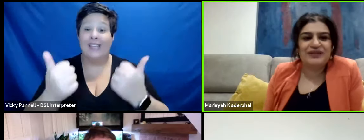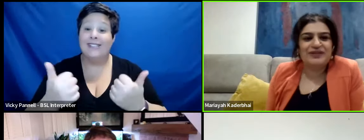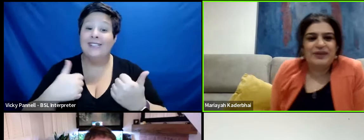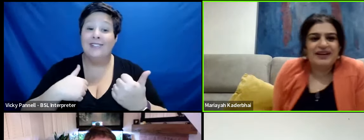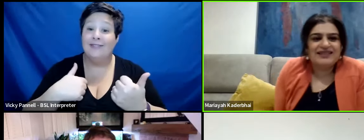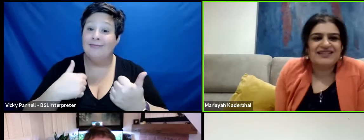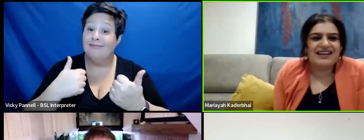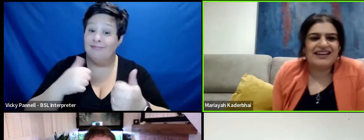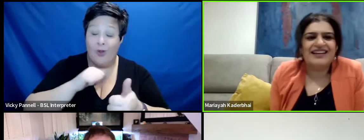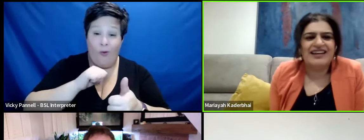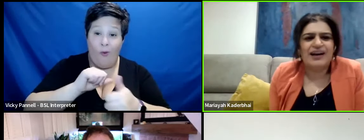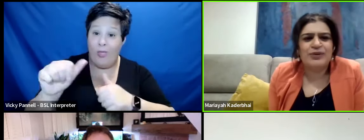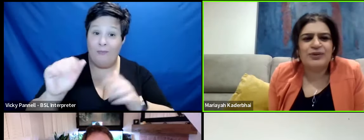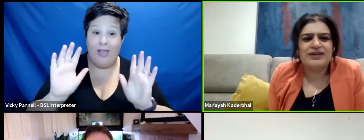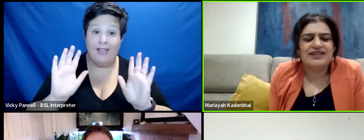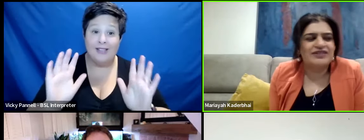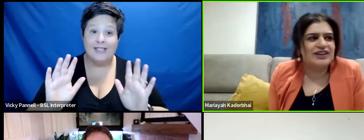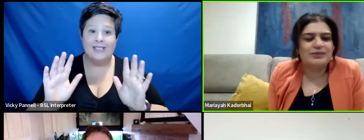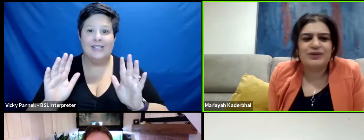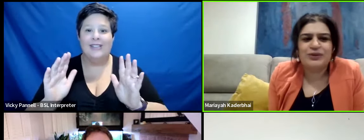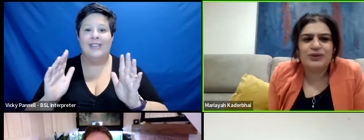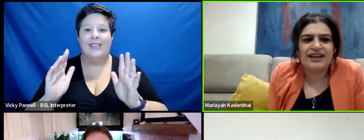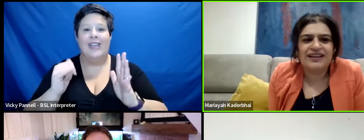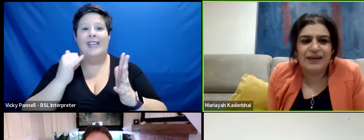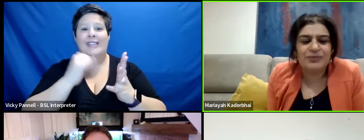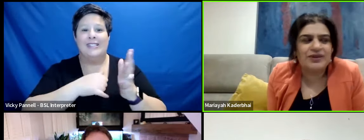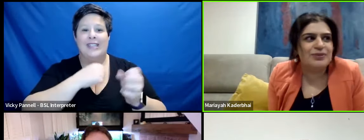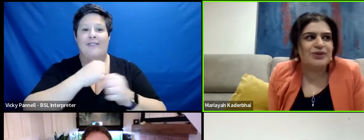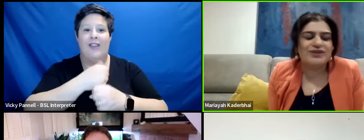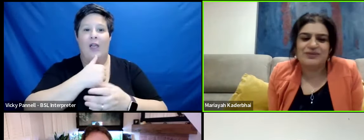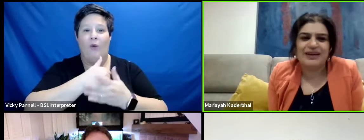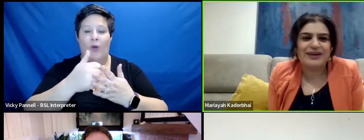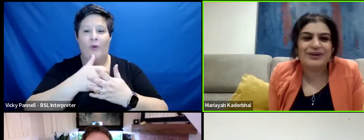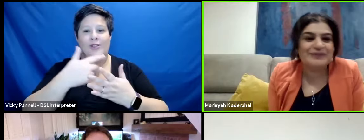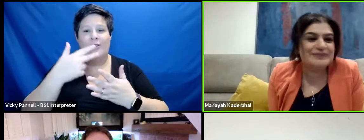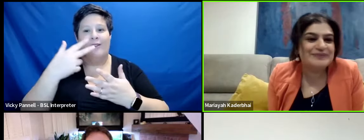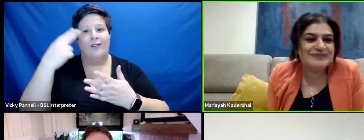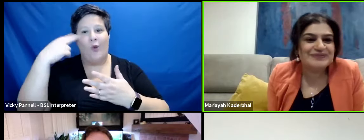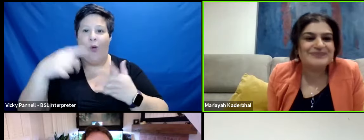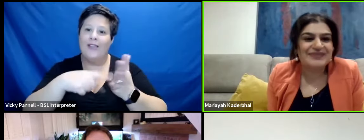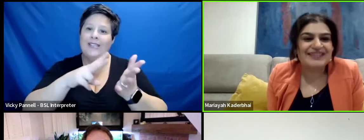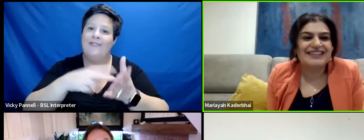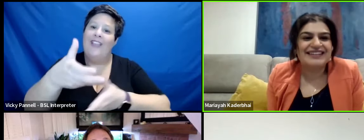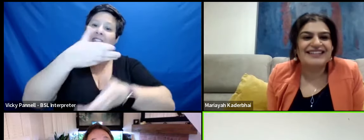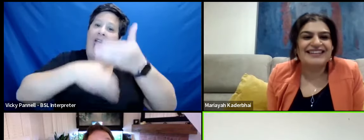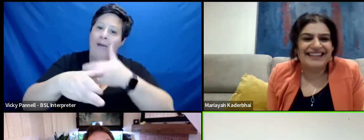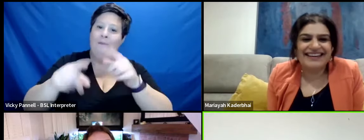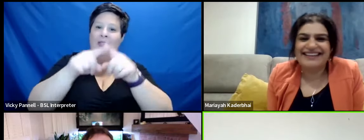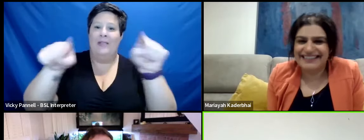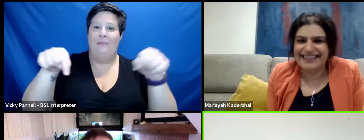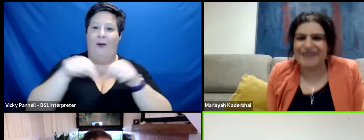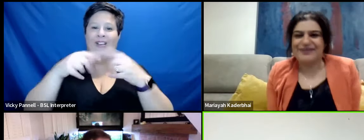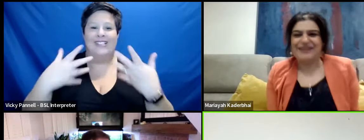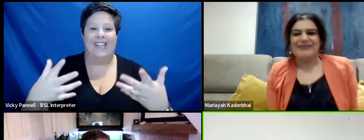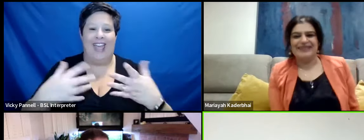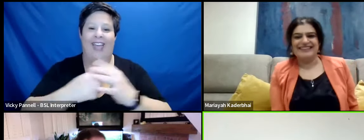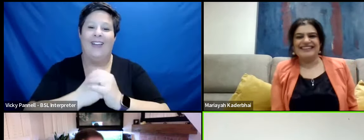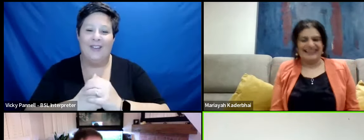all of the best and I'm always Stephen going to be calling it the empathy box from now on the empathy box